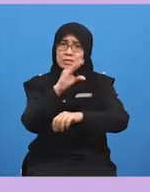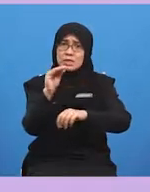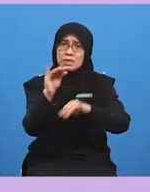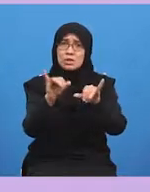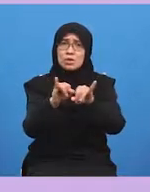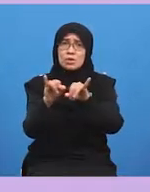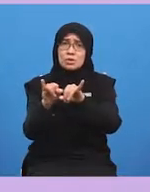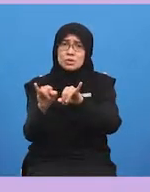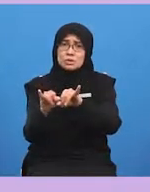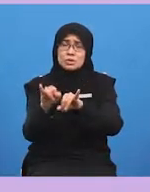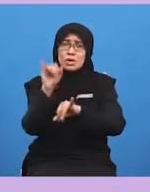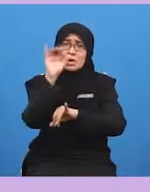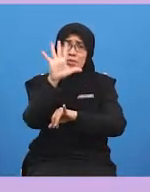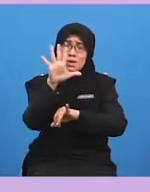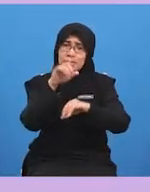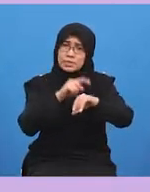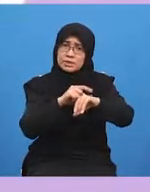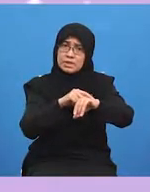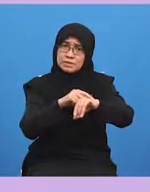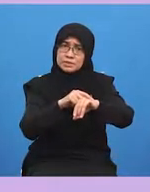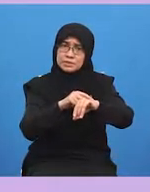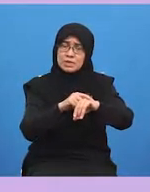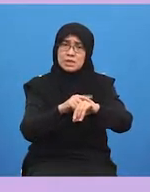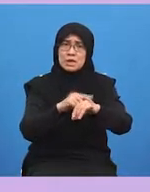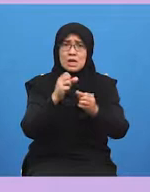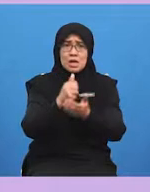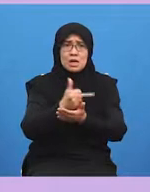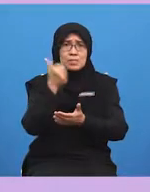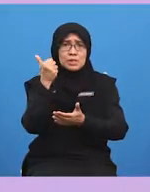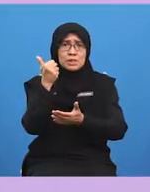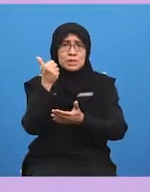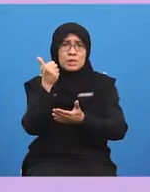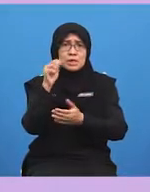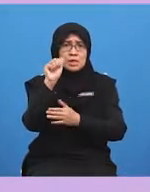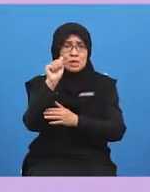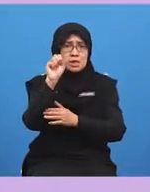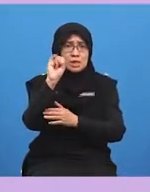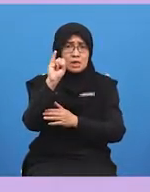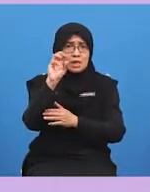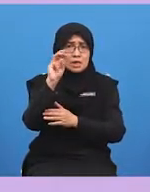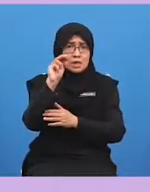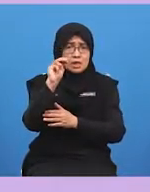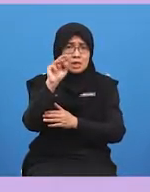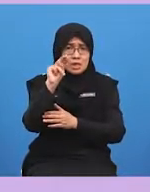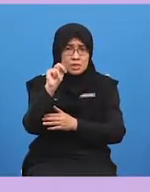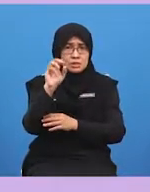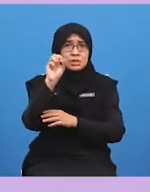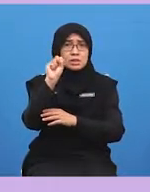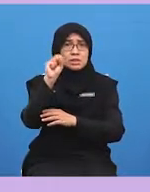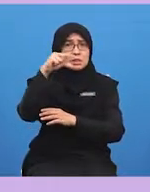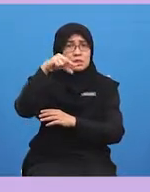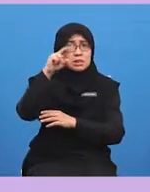until 2012. she has won the asian squash for the second eight times